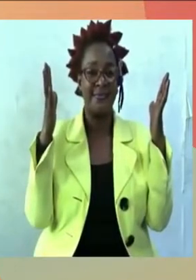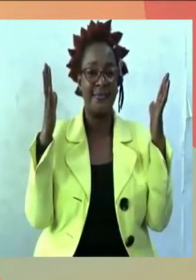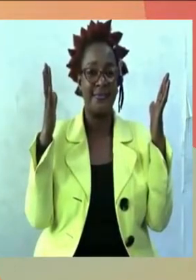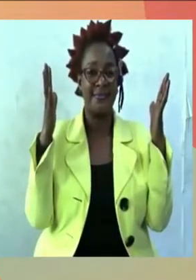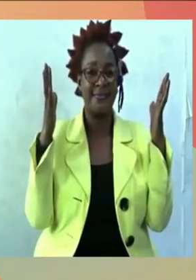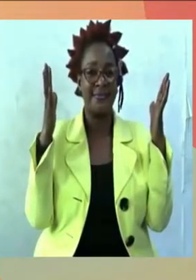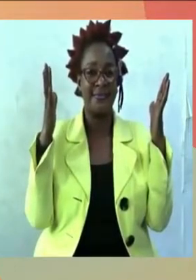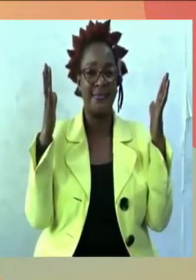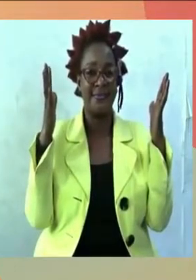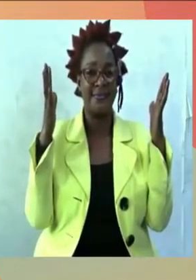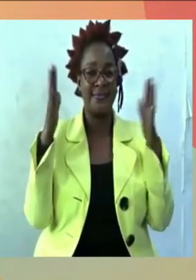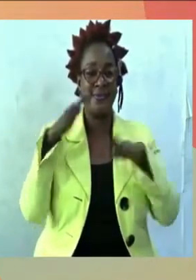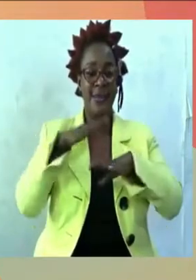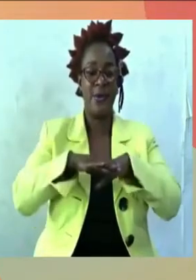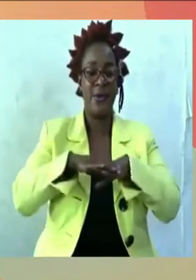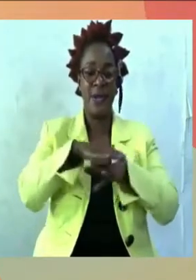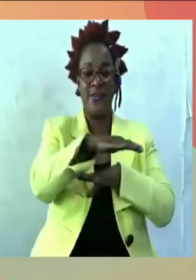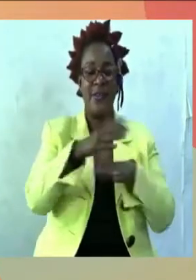Good evening, everybody.